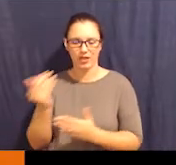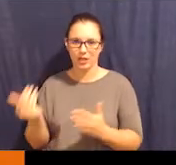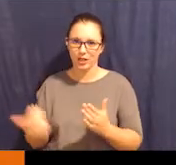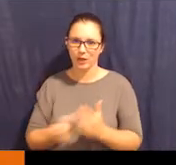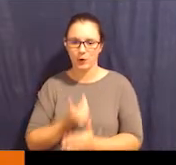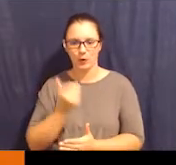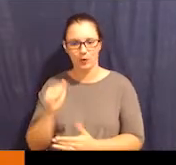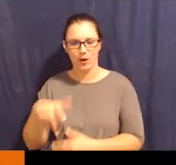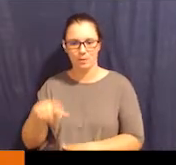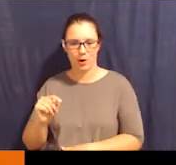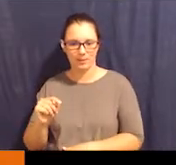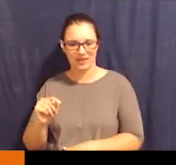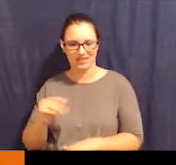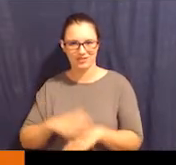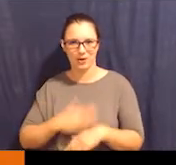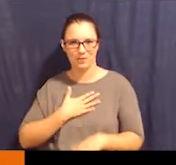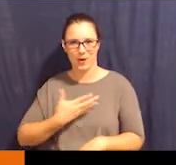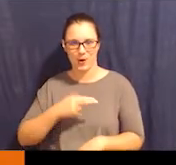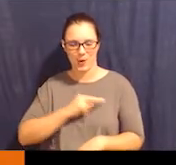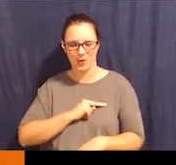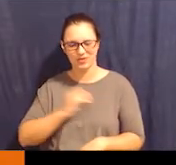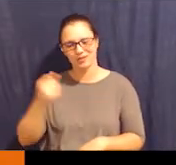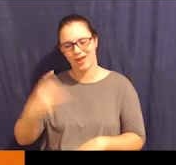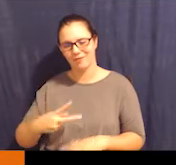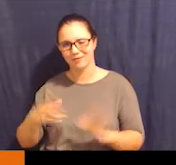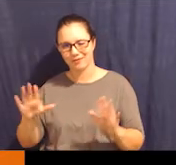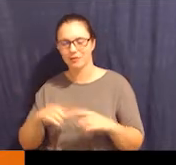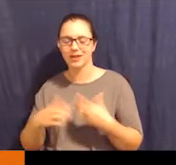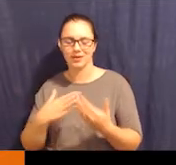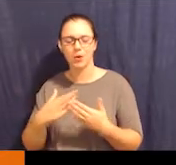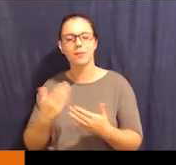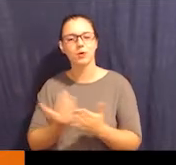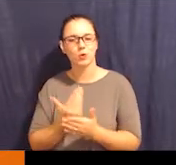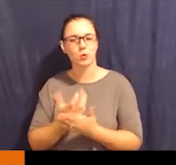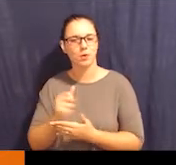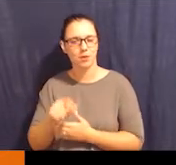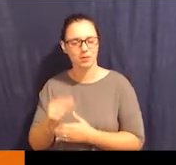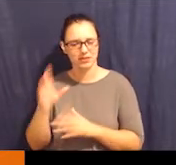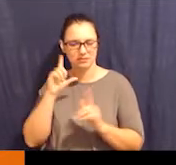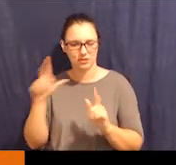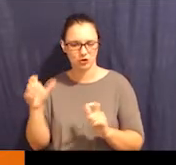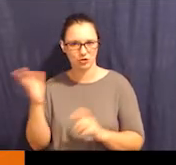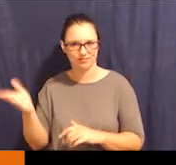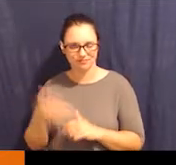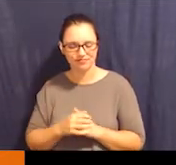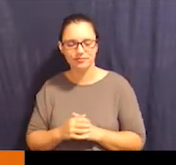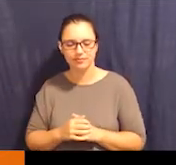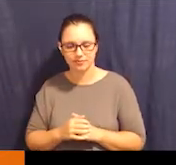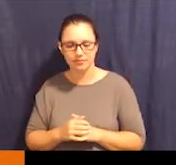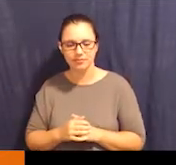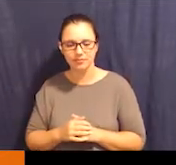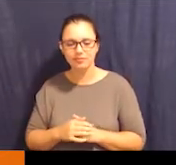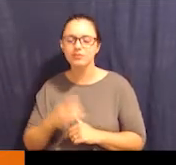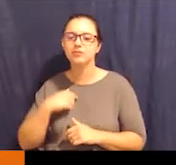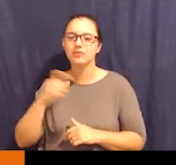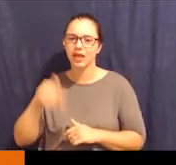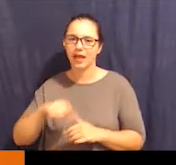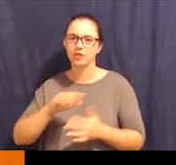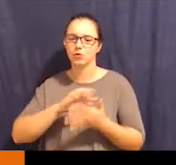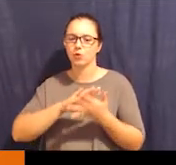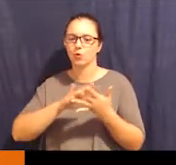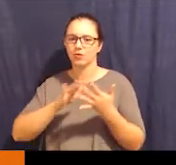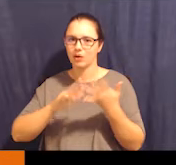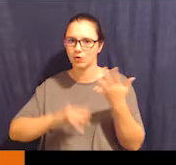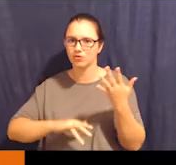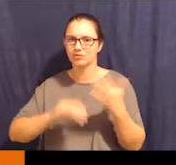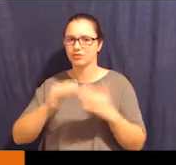apartment on my own. It's like half of it, but it's a picture of my new apartment. I had to go down